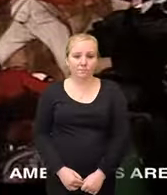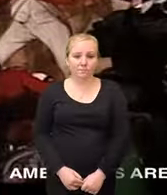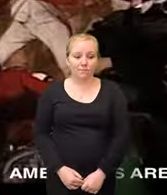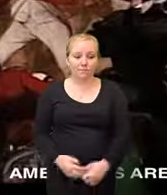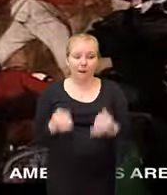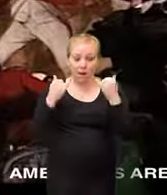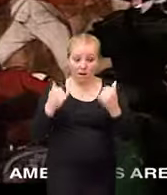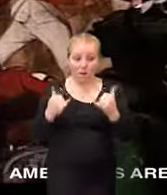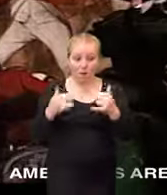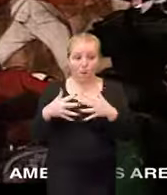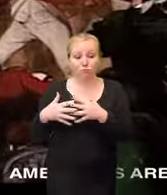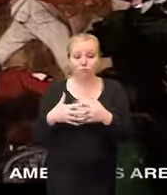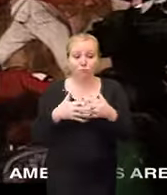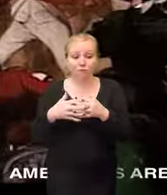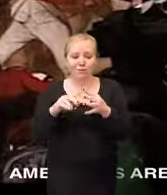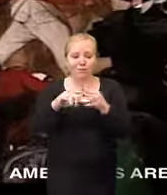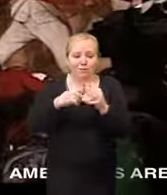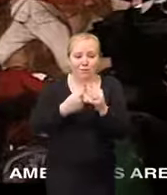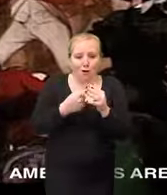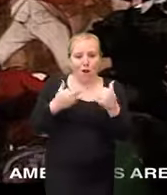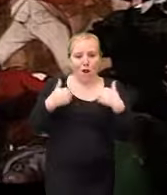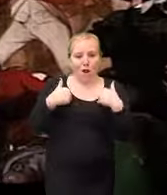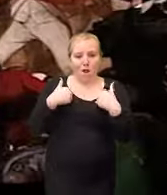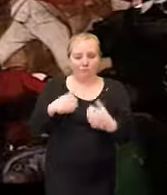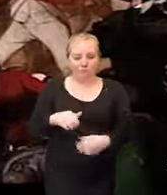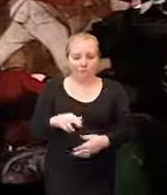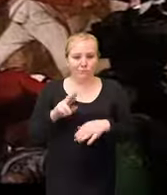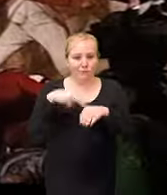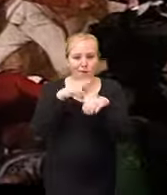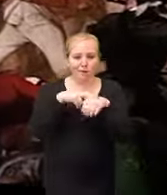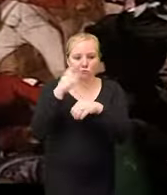Americans are just beginning to have a national vision